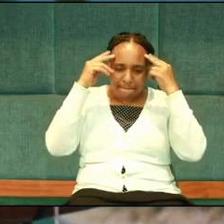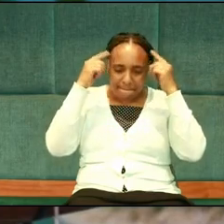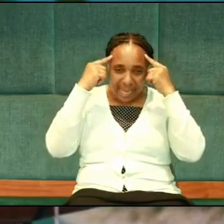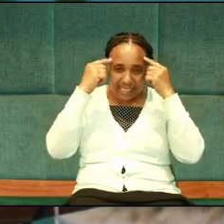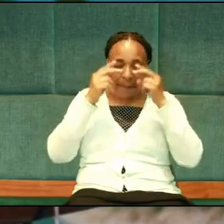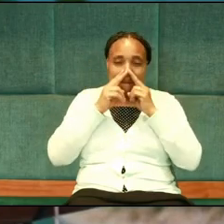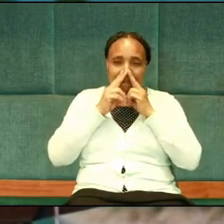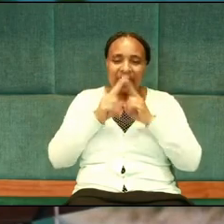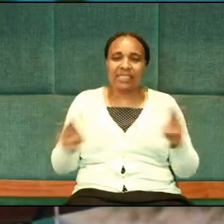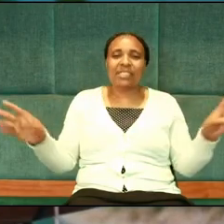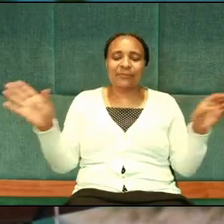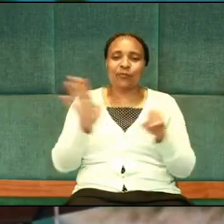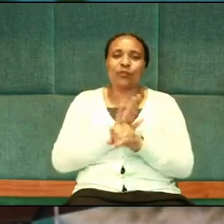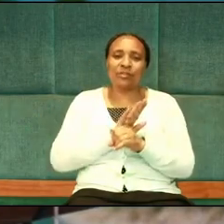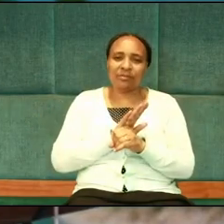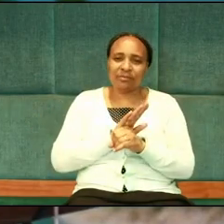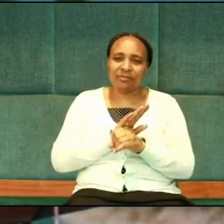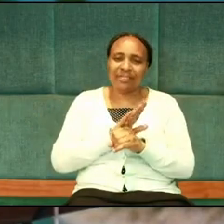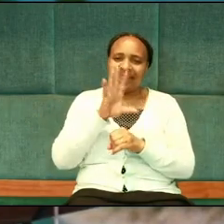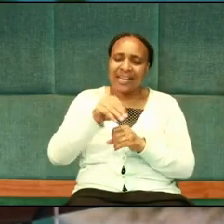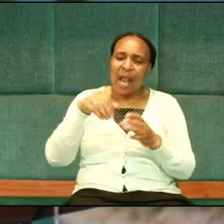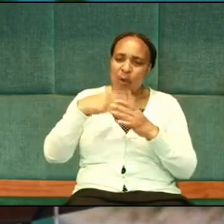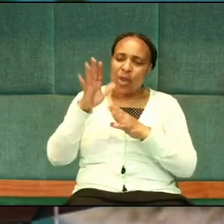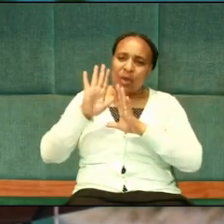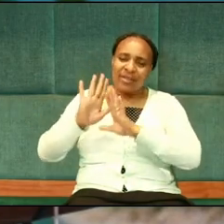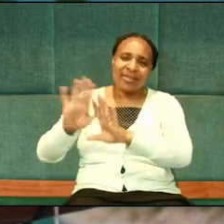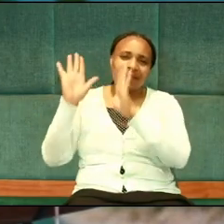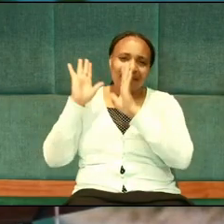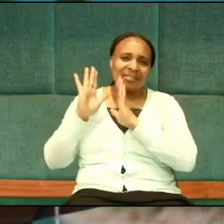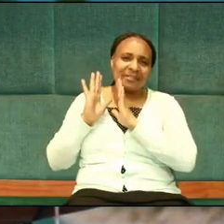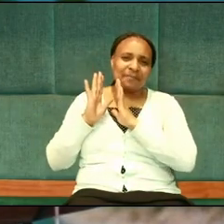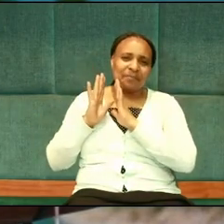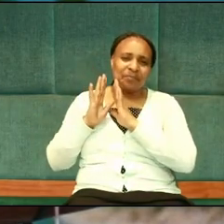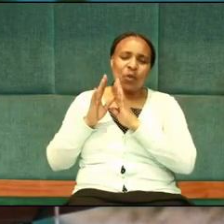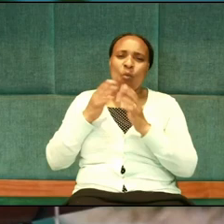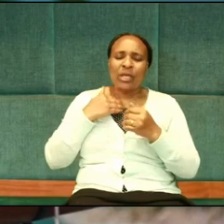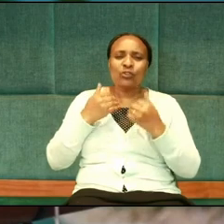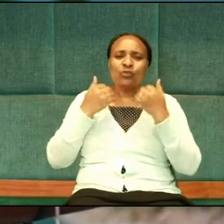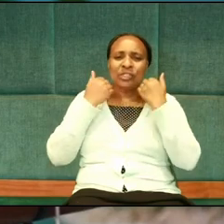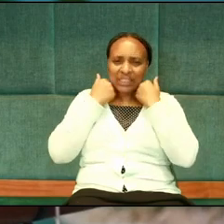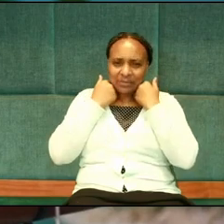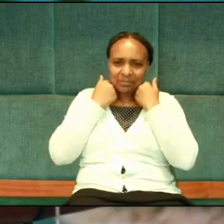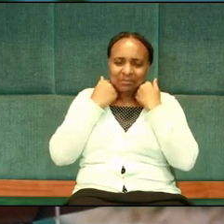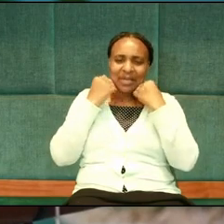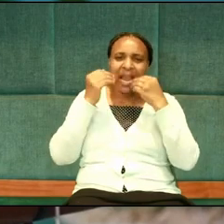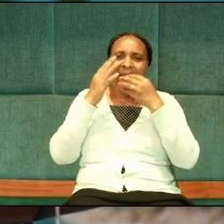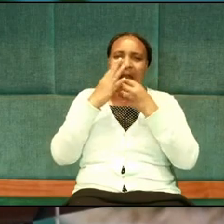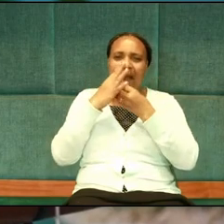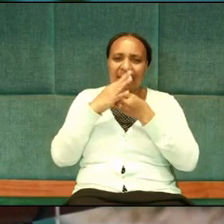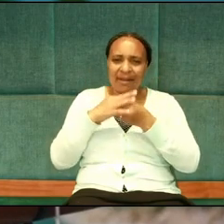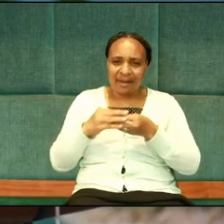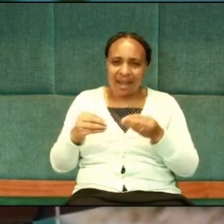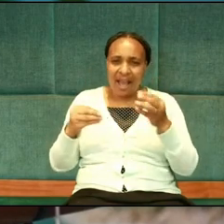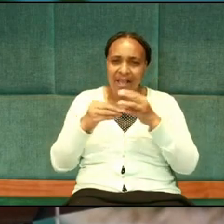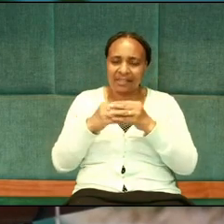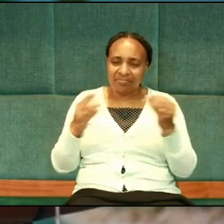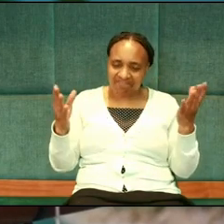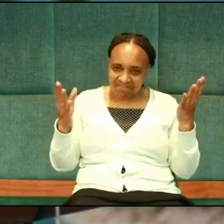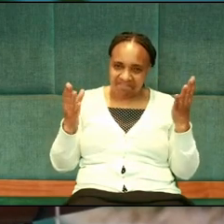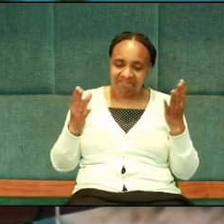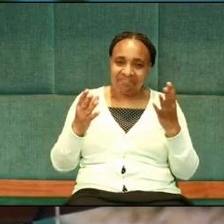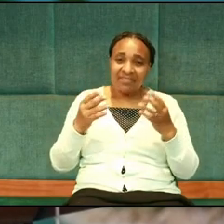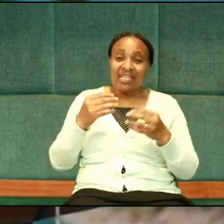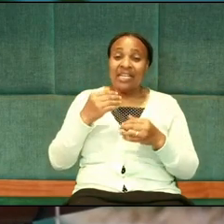Take away your thing. He wants to sleep and think. He's having difficulty. So, can't you notice me? Hey,